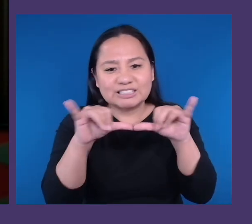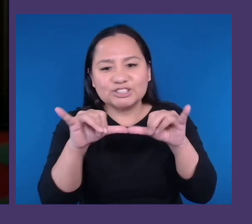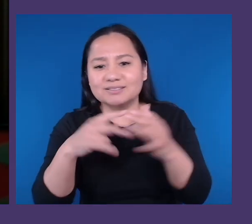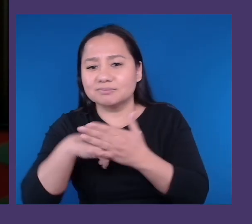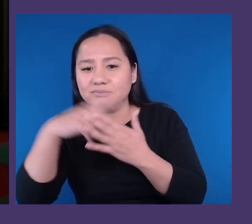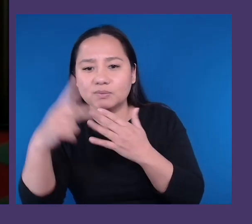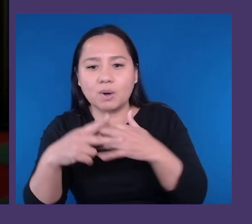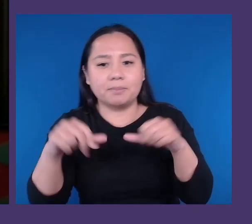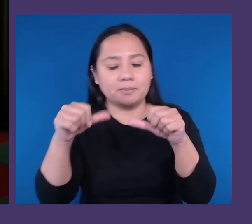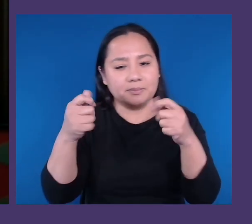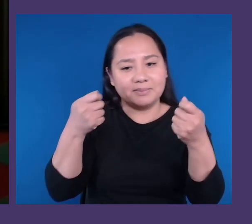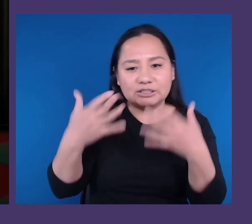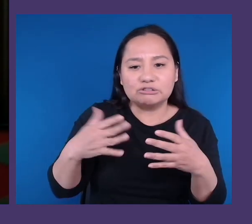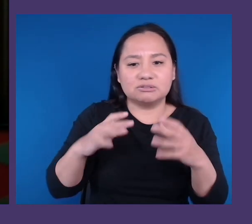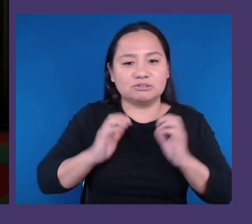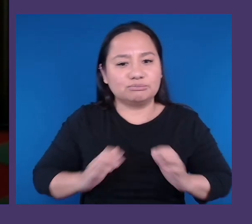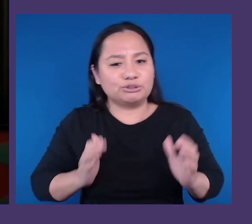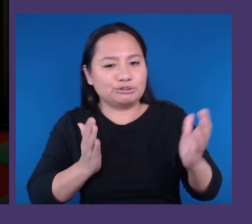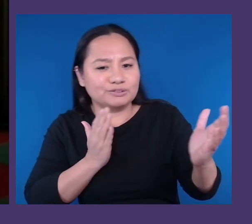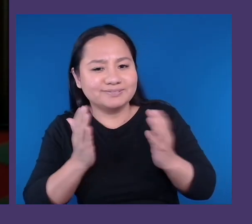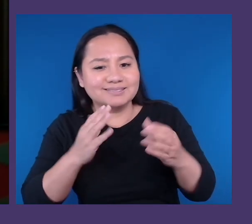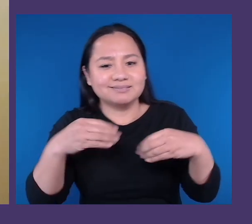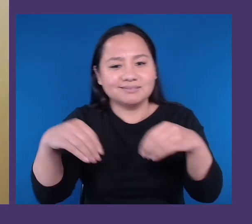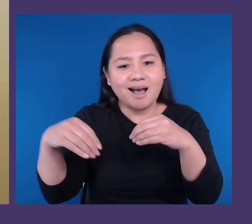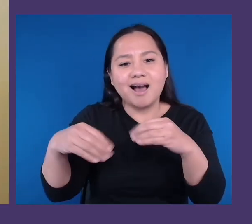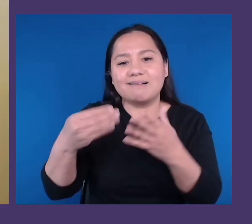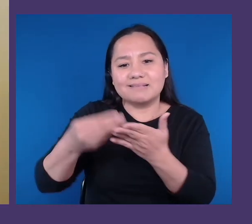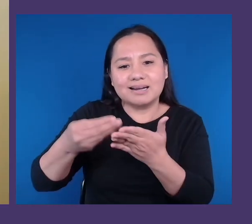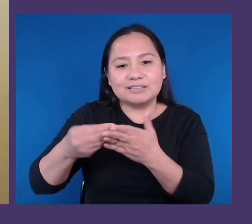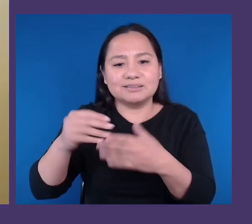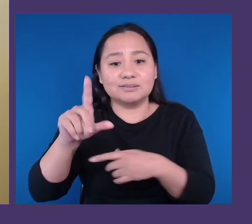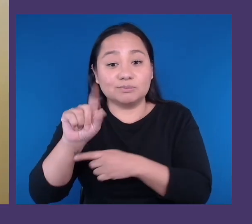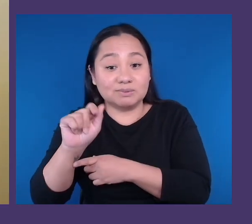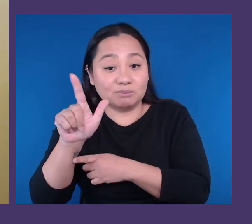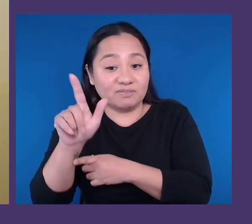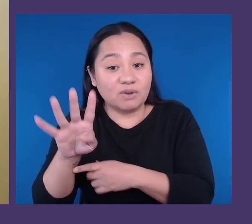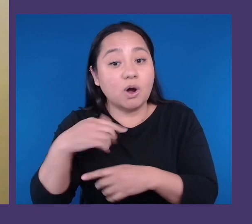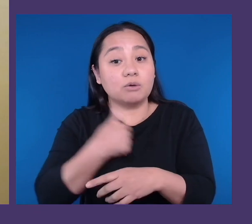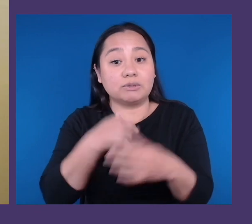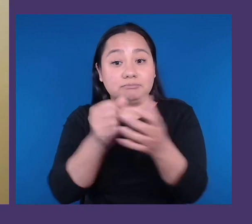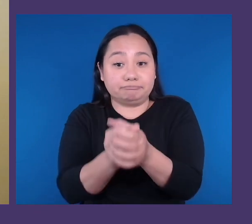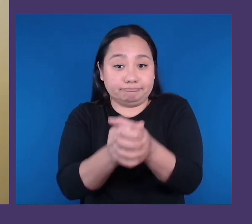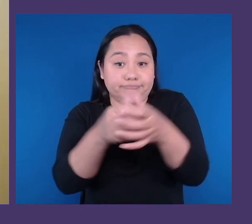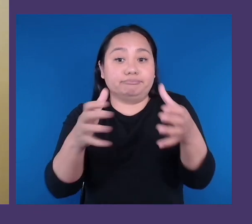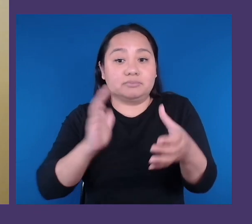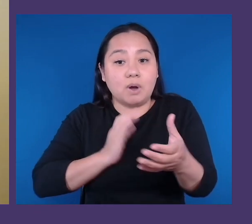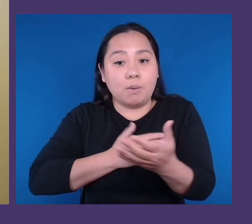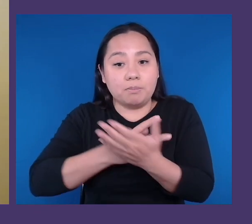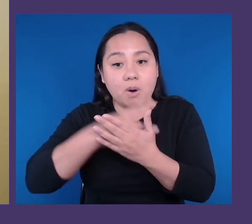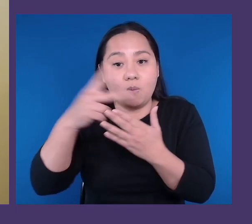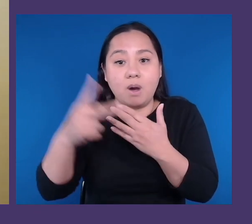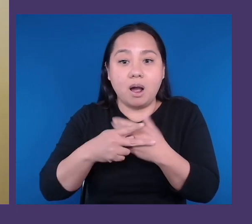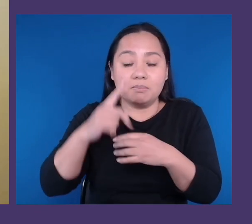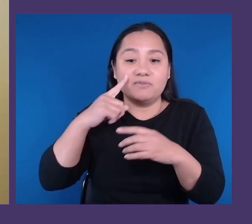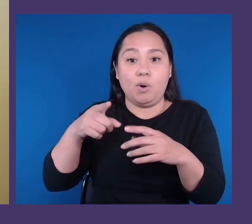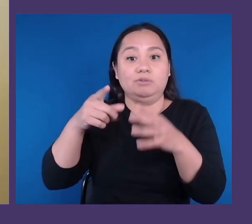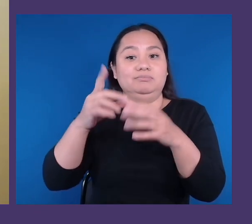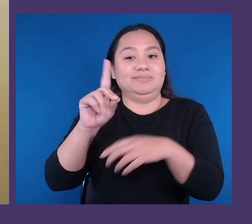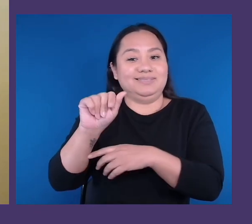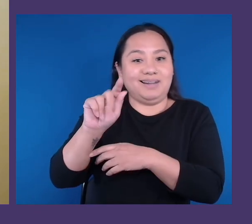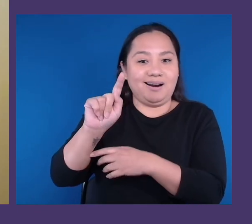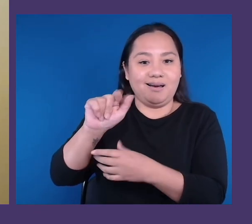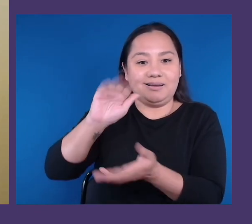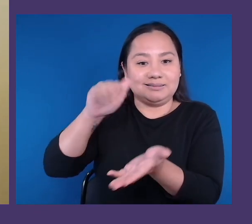we expanded our program into data centers across the U.S. With the Neurodiversity Hiring Program at Microsoft, it helped me realize that